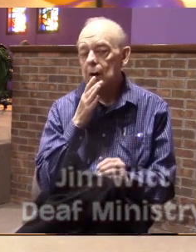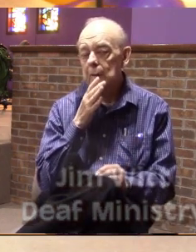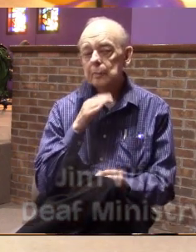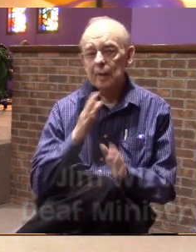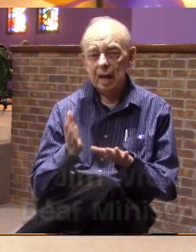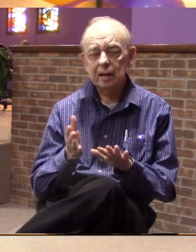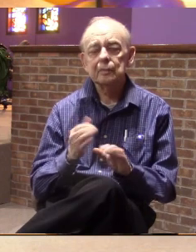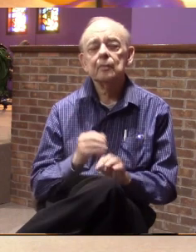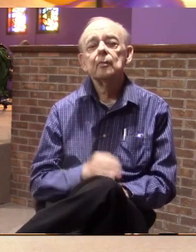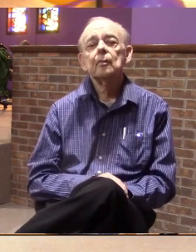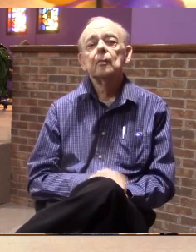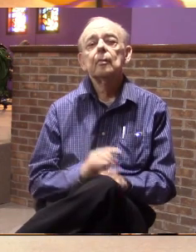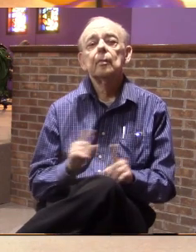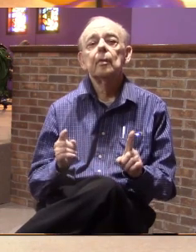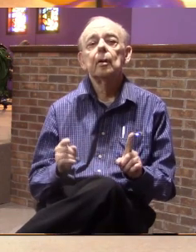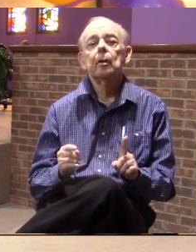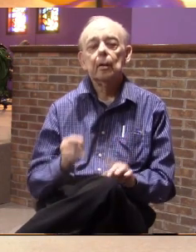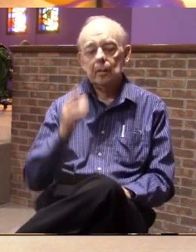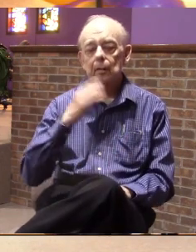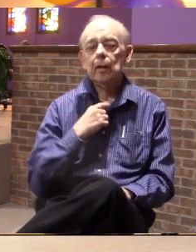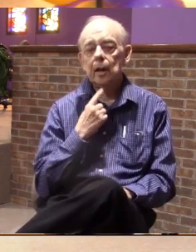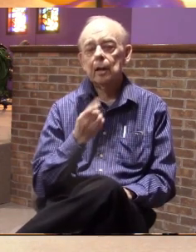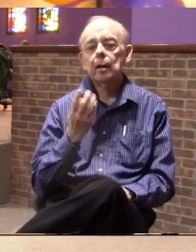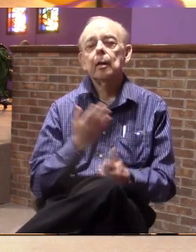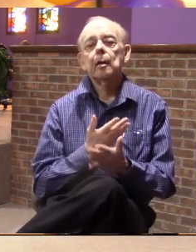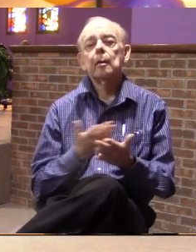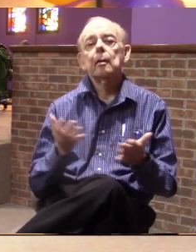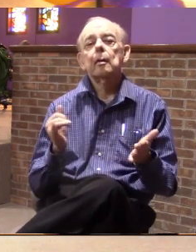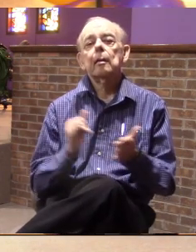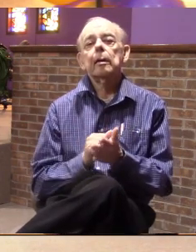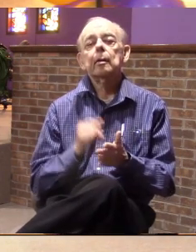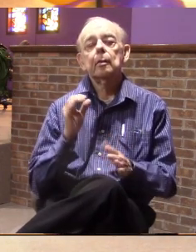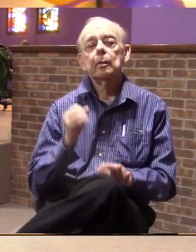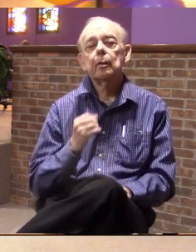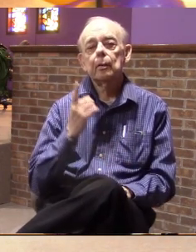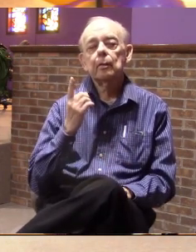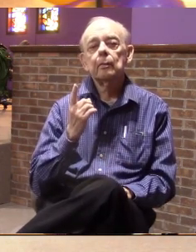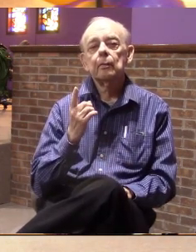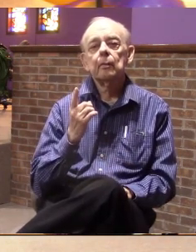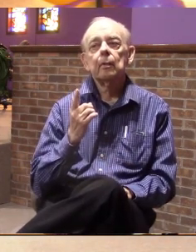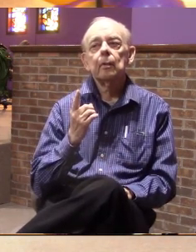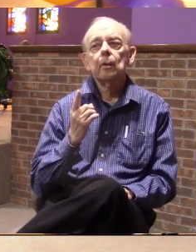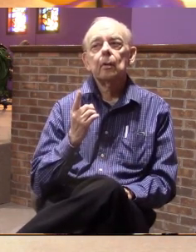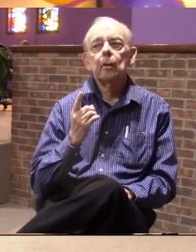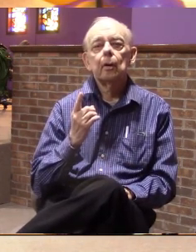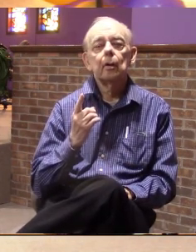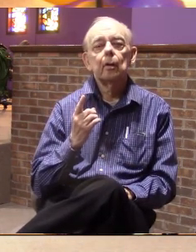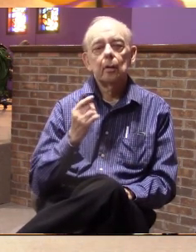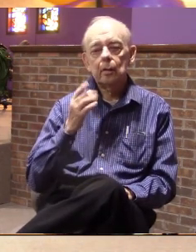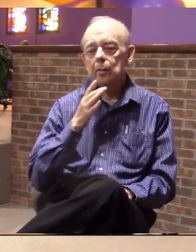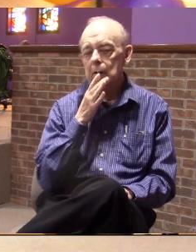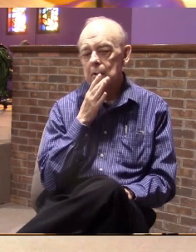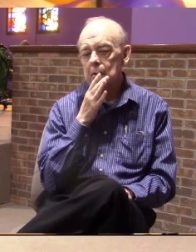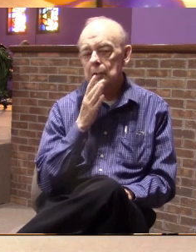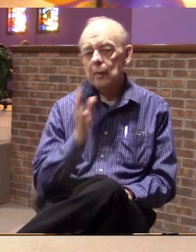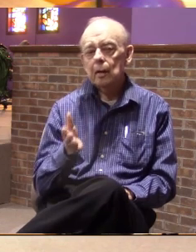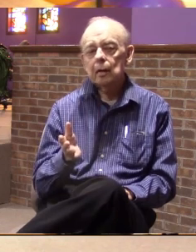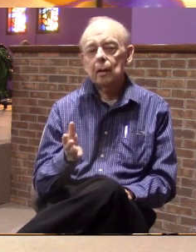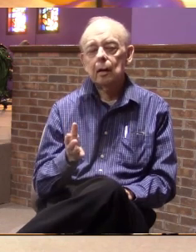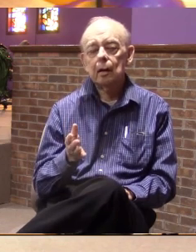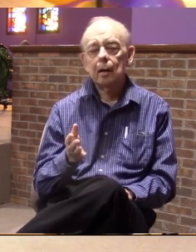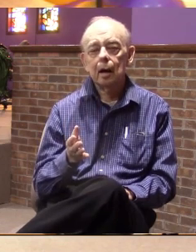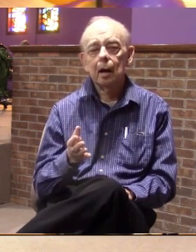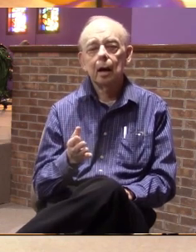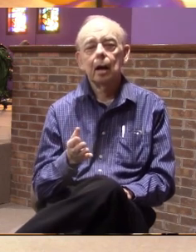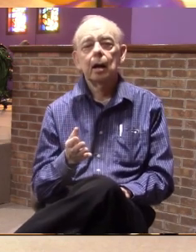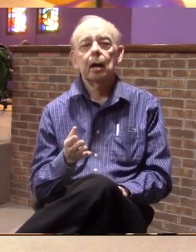everything. But he said, know, one of the things that I can understand is that your mom probably was, well,